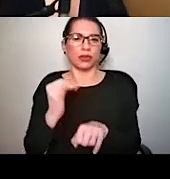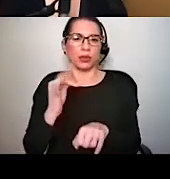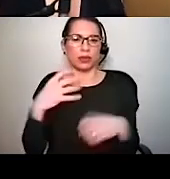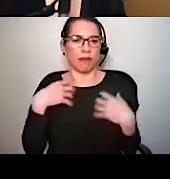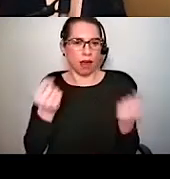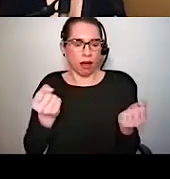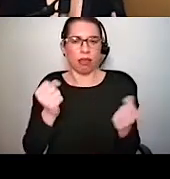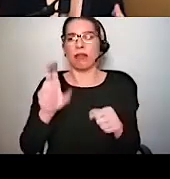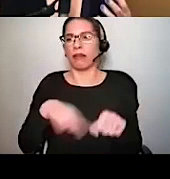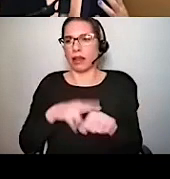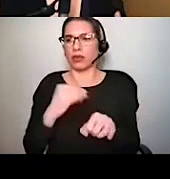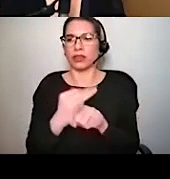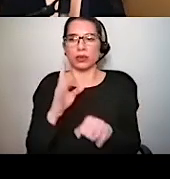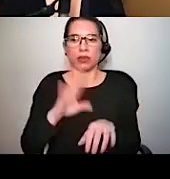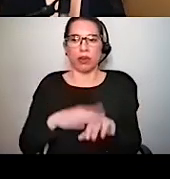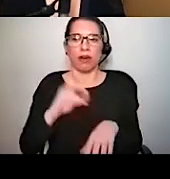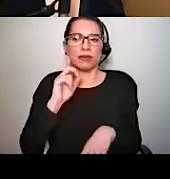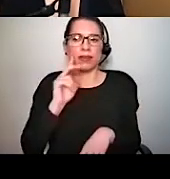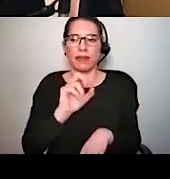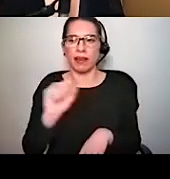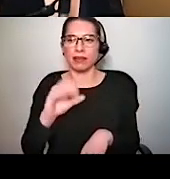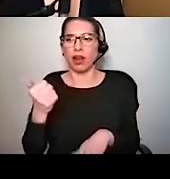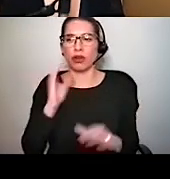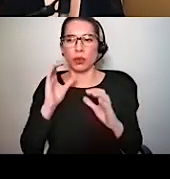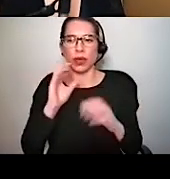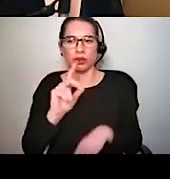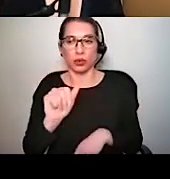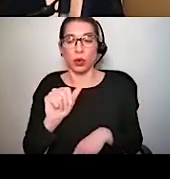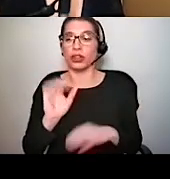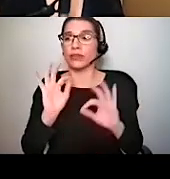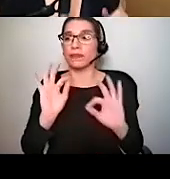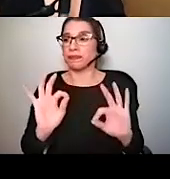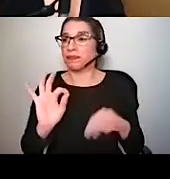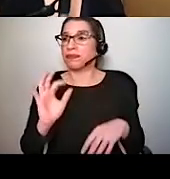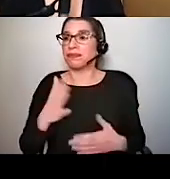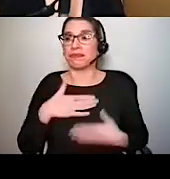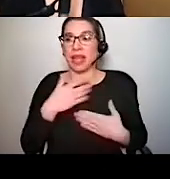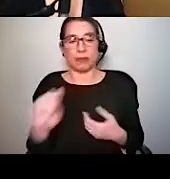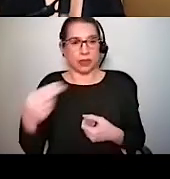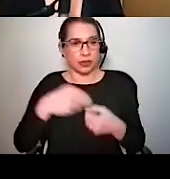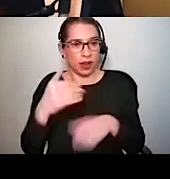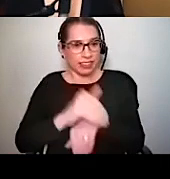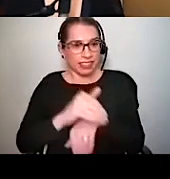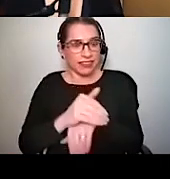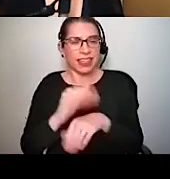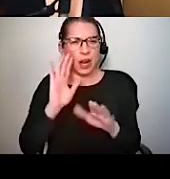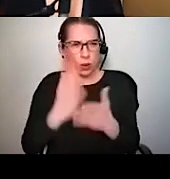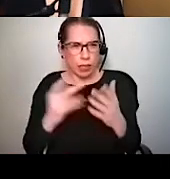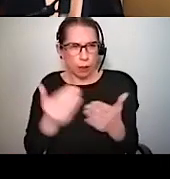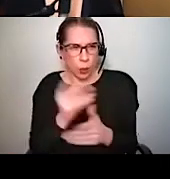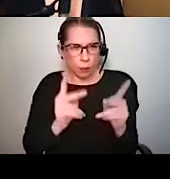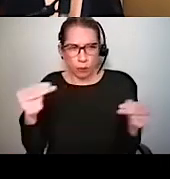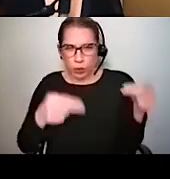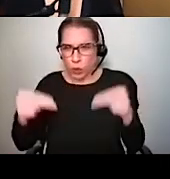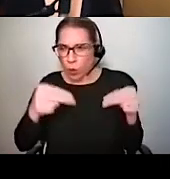Health. And very pleased for all of you joining us here this evening. I know that there may be some new people who are